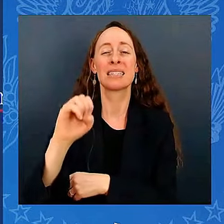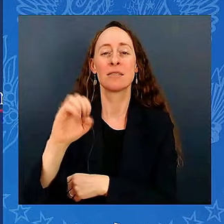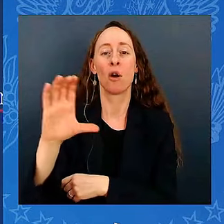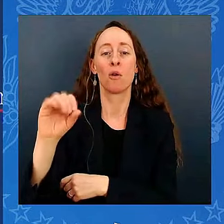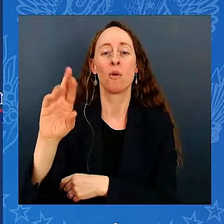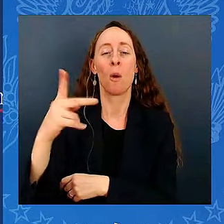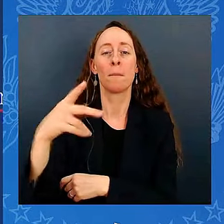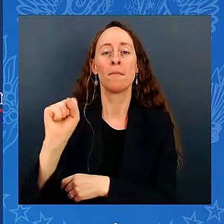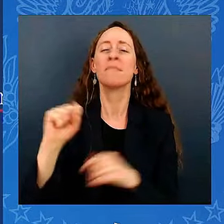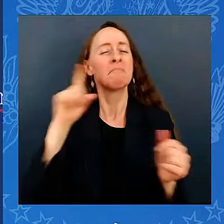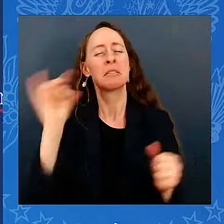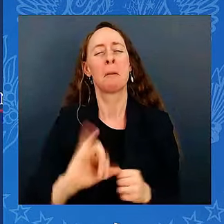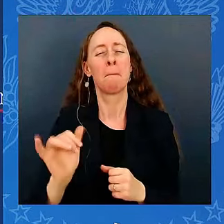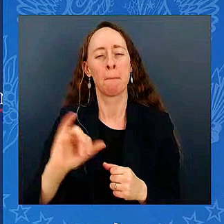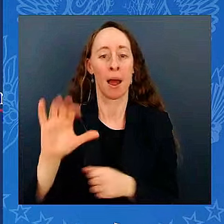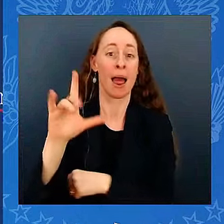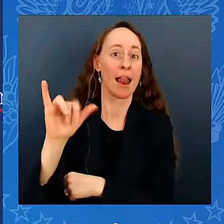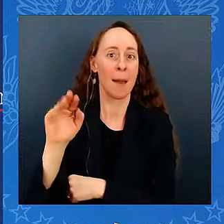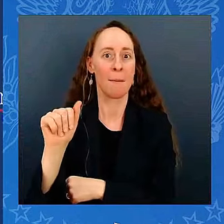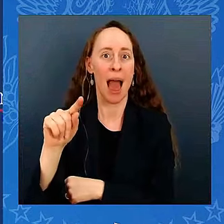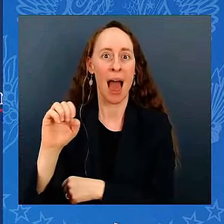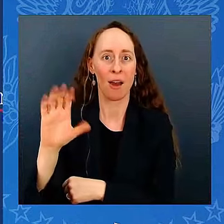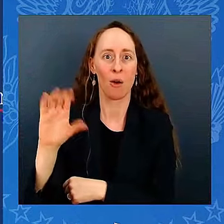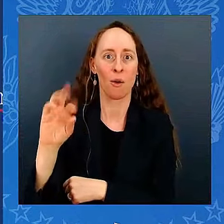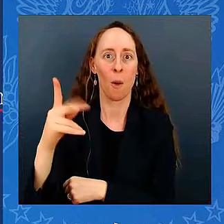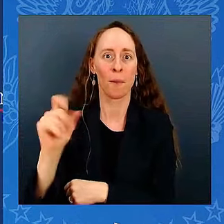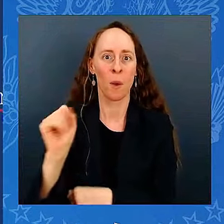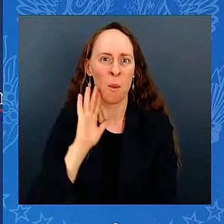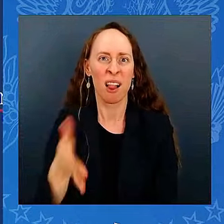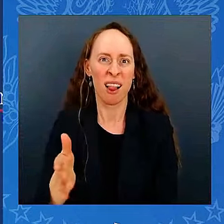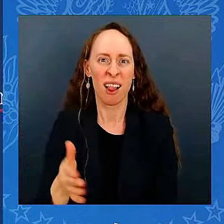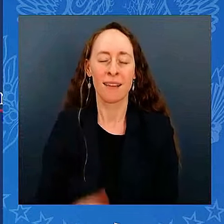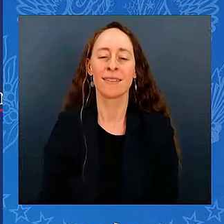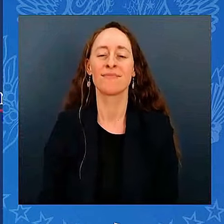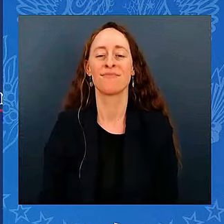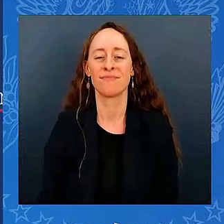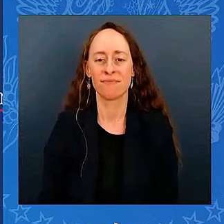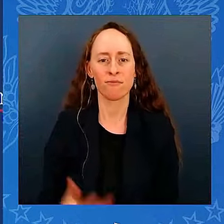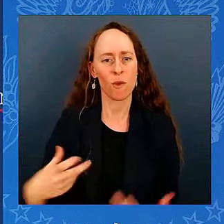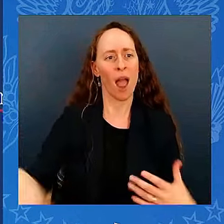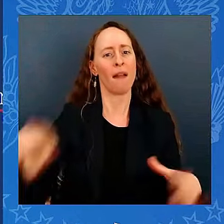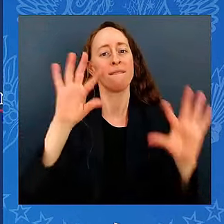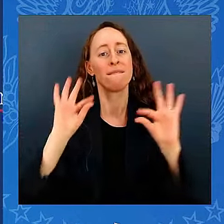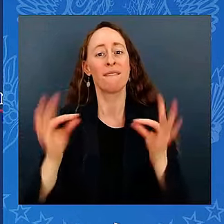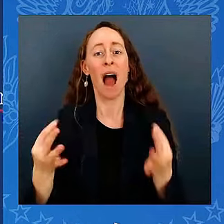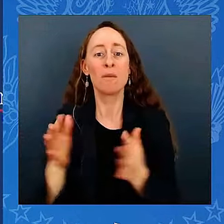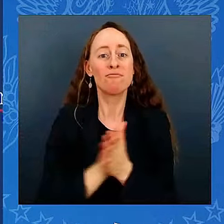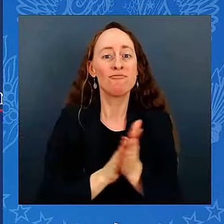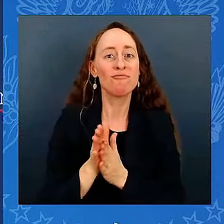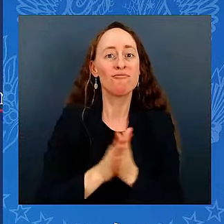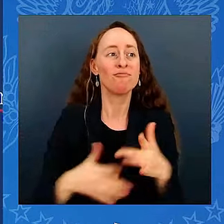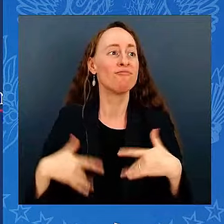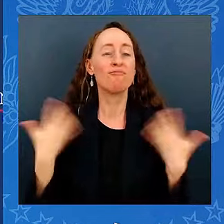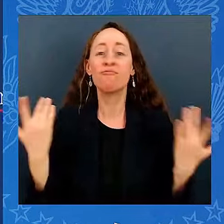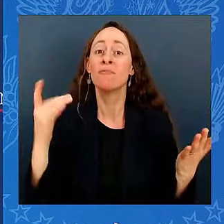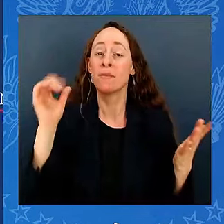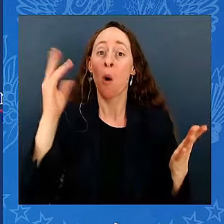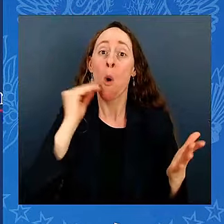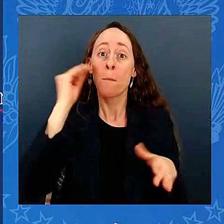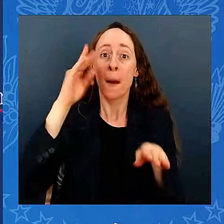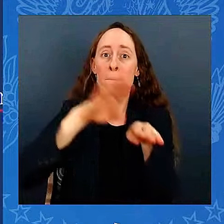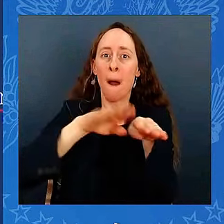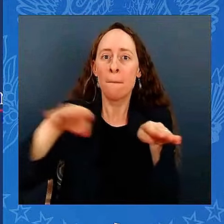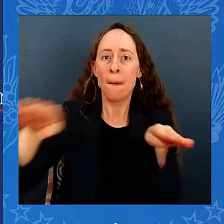To install rooftop solar and efficient energy appliances. To weatherize your windows and doors with high-tech insulation.